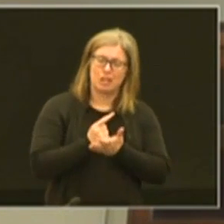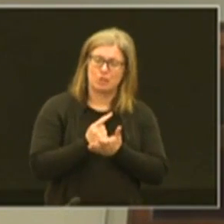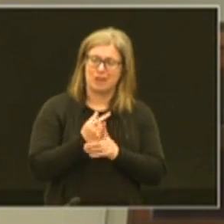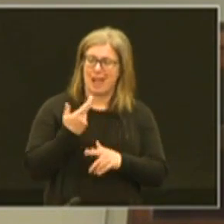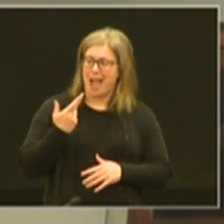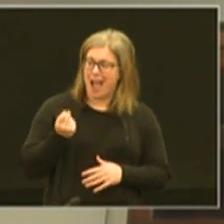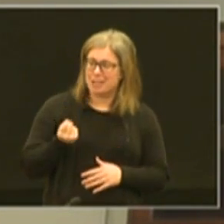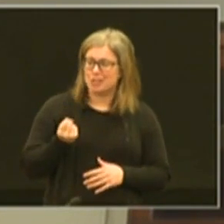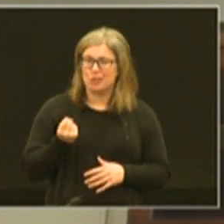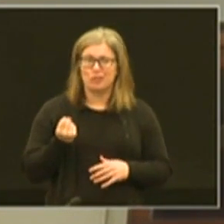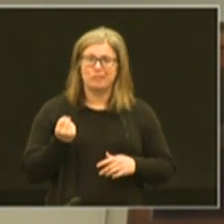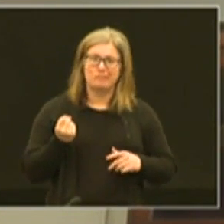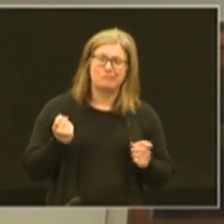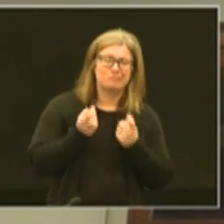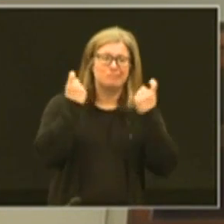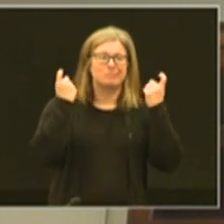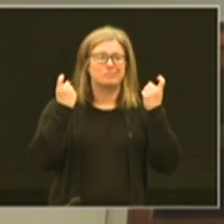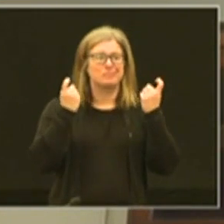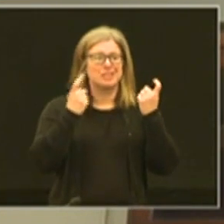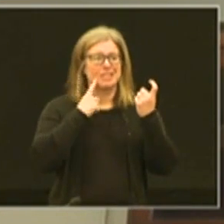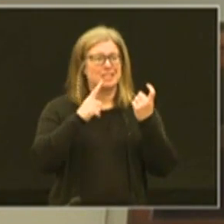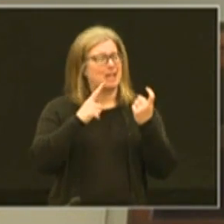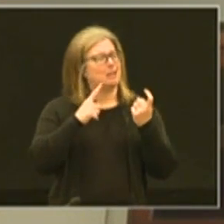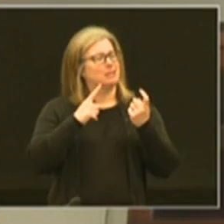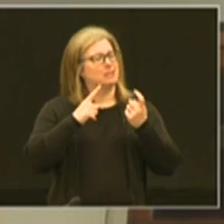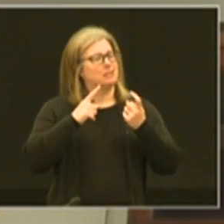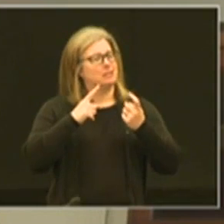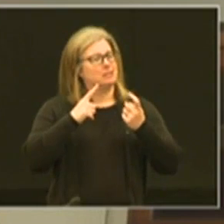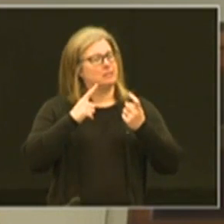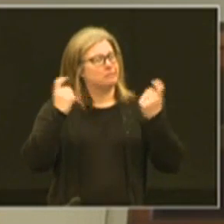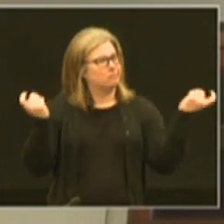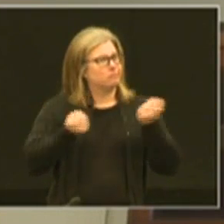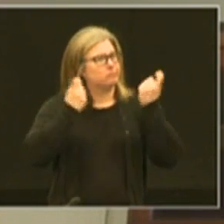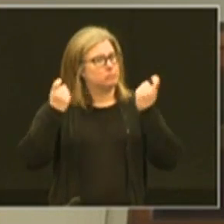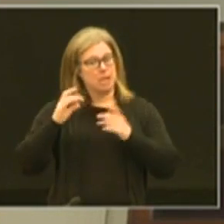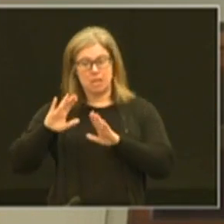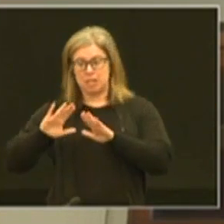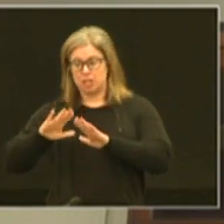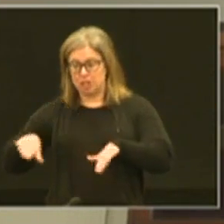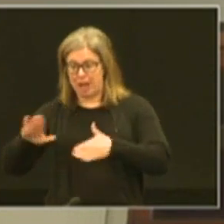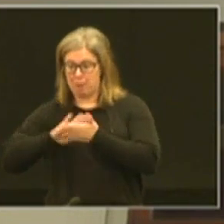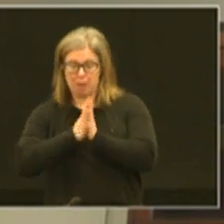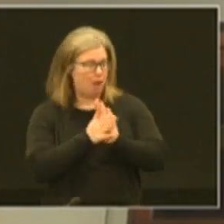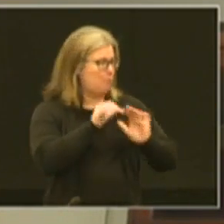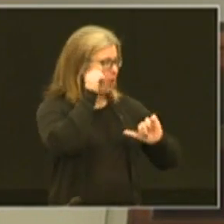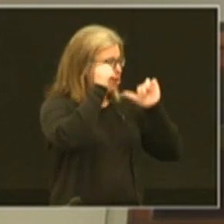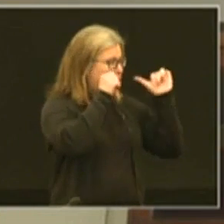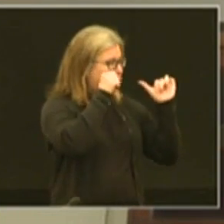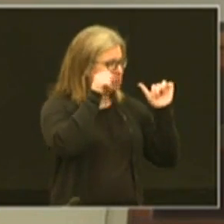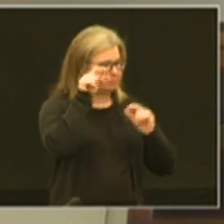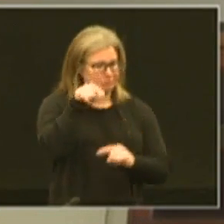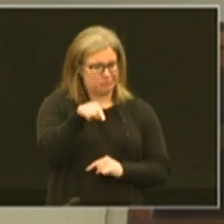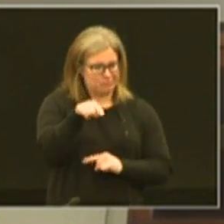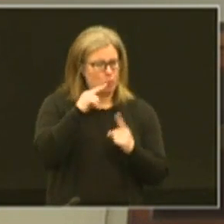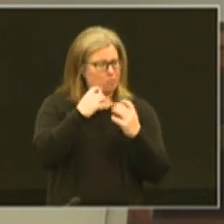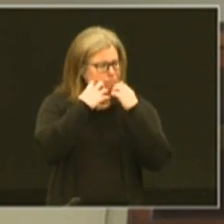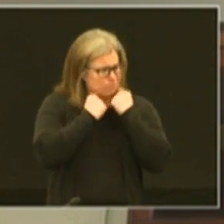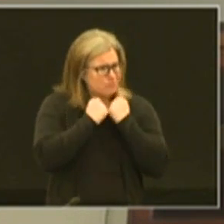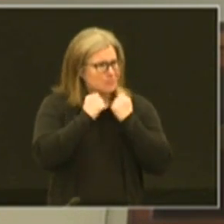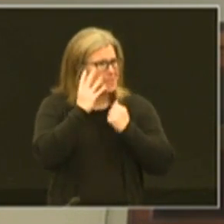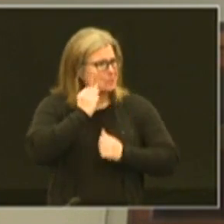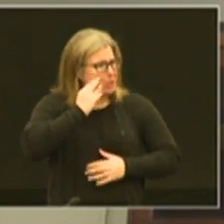from high school is almost like a rite of passage you are moving from being a child to an adult and it is one of the most meaningful